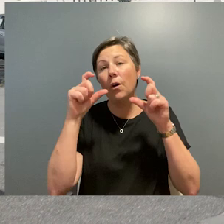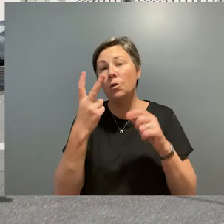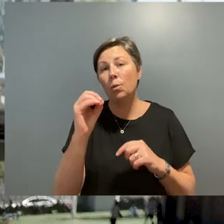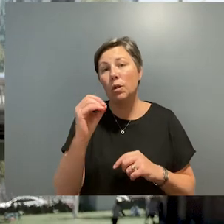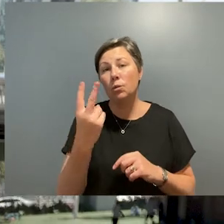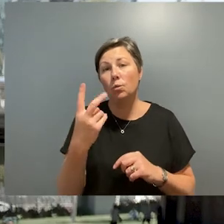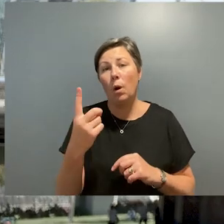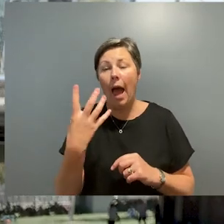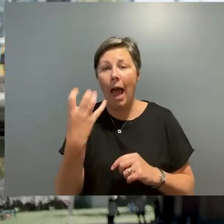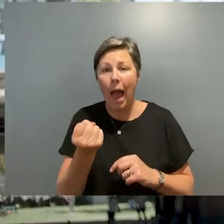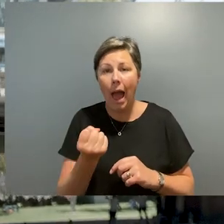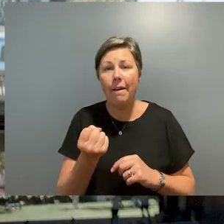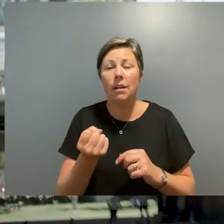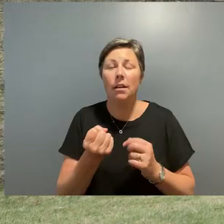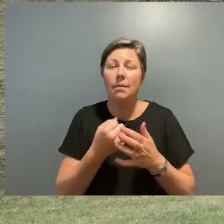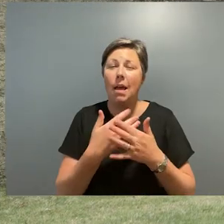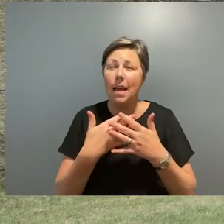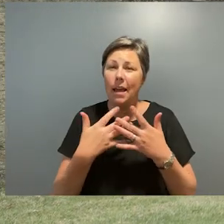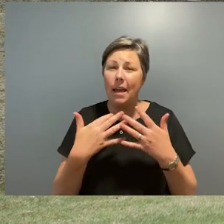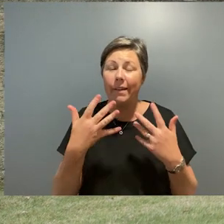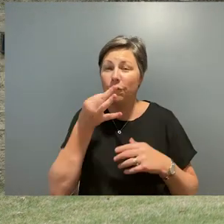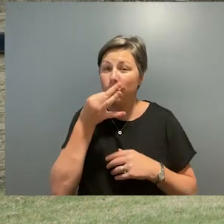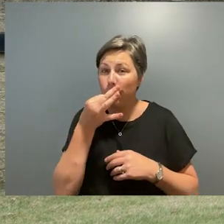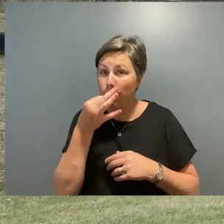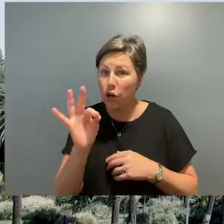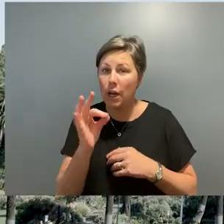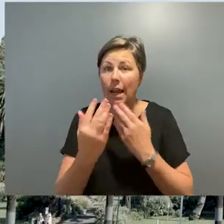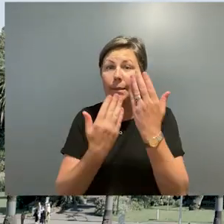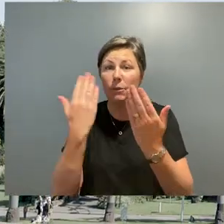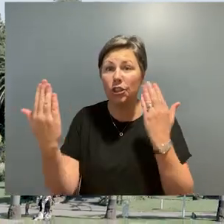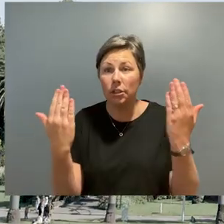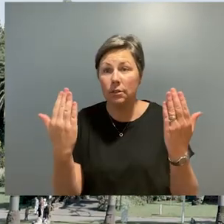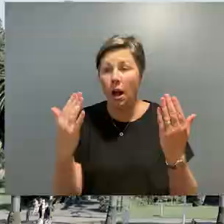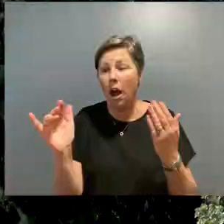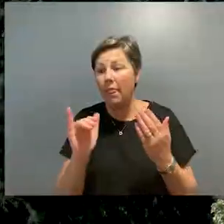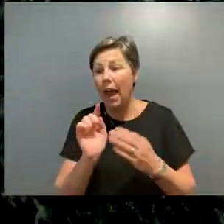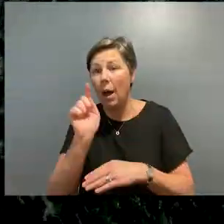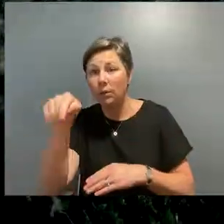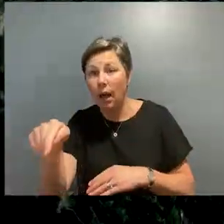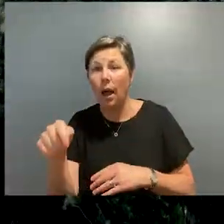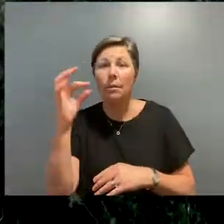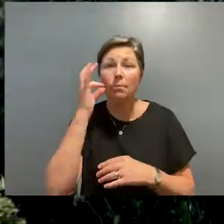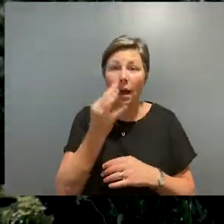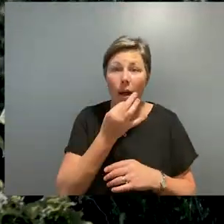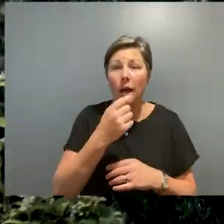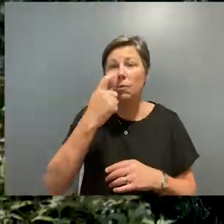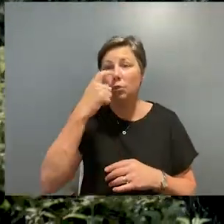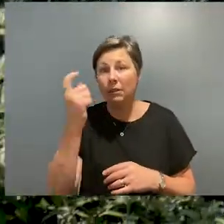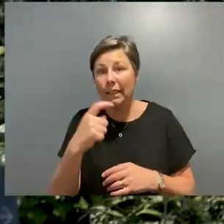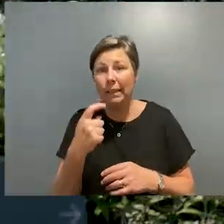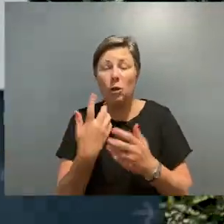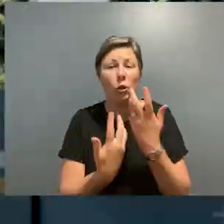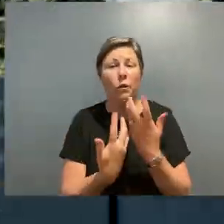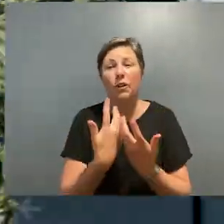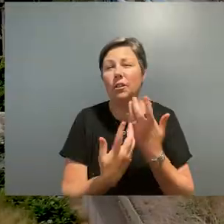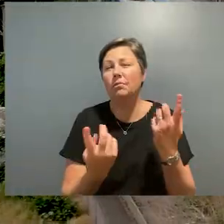free exhibitions and artist projects across over 65 cultural institutions museums galleries and outdoor locations the program